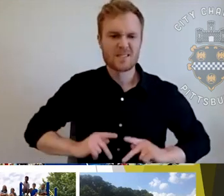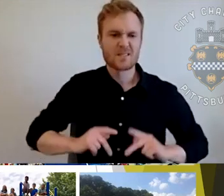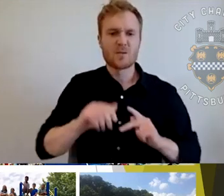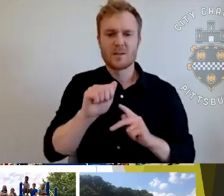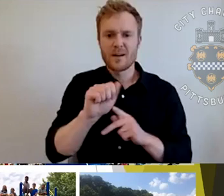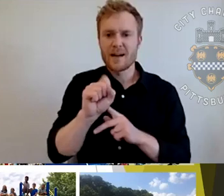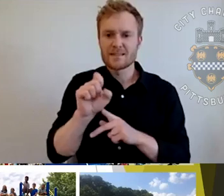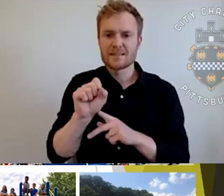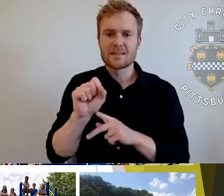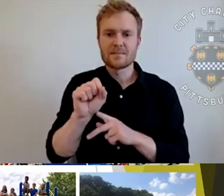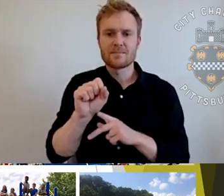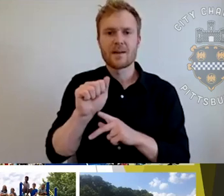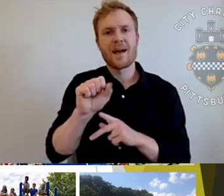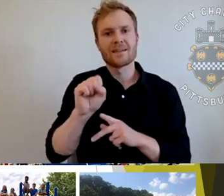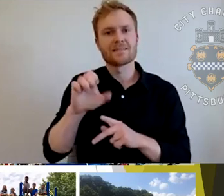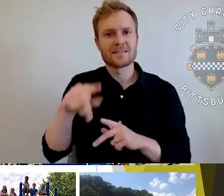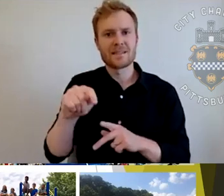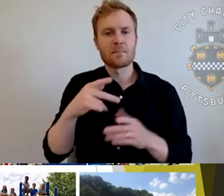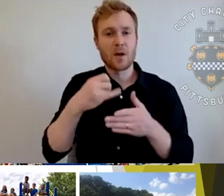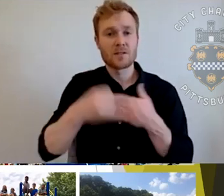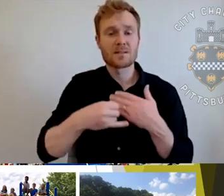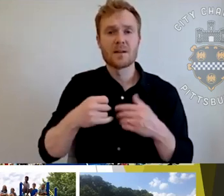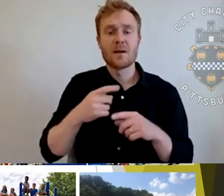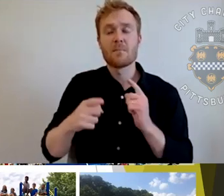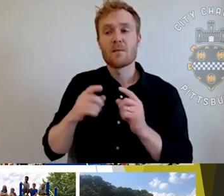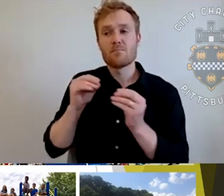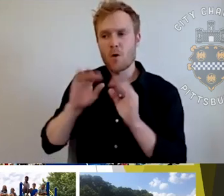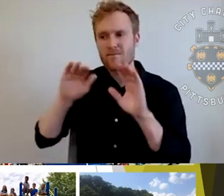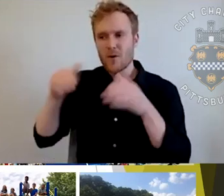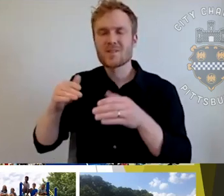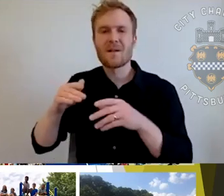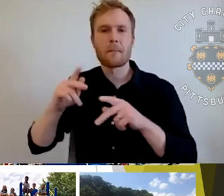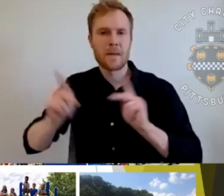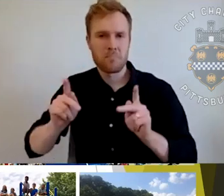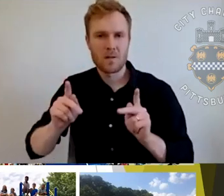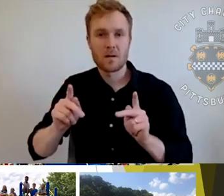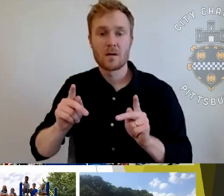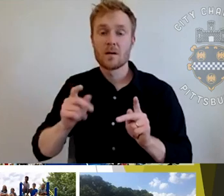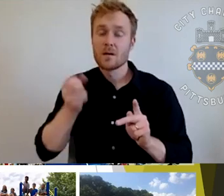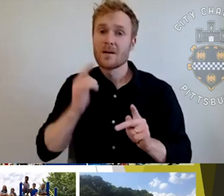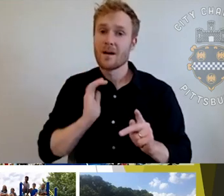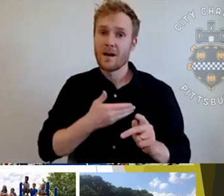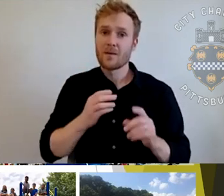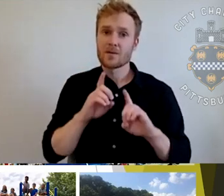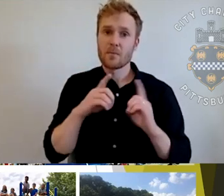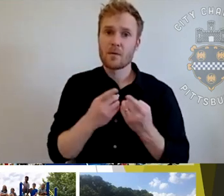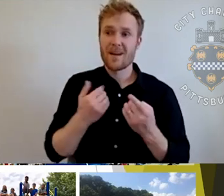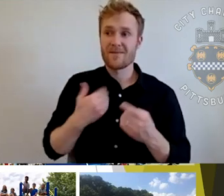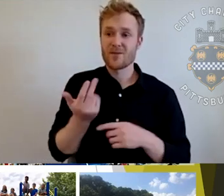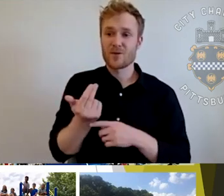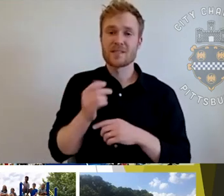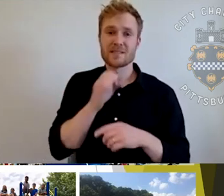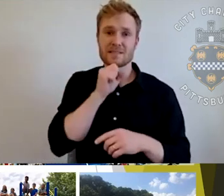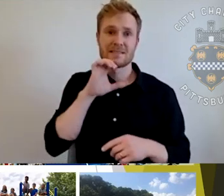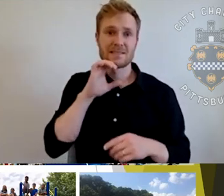geared towards programs and people. And for our department having 13 senior centers, it supports the programs and the